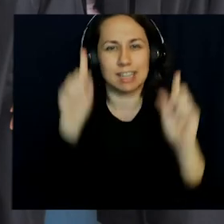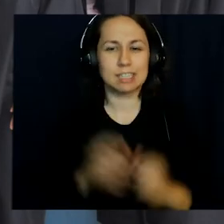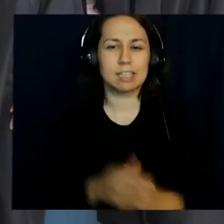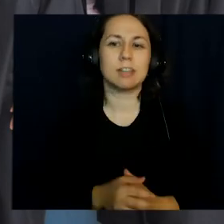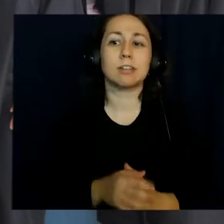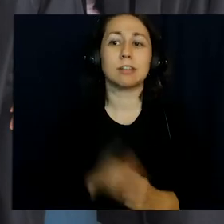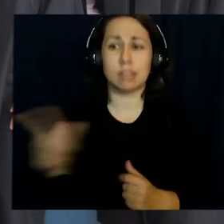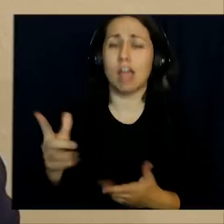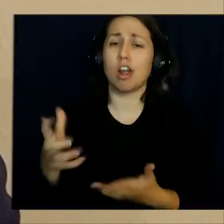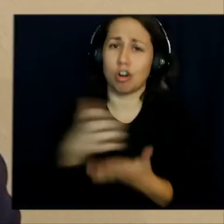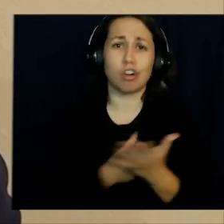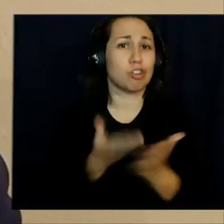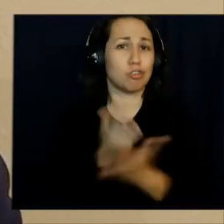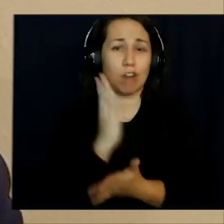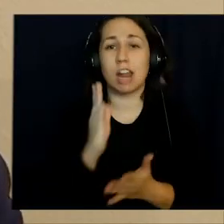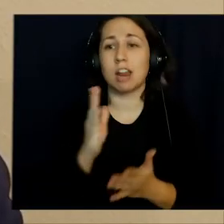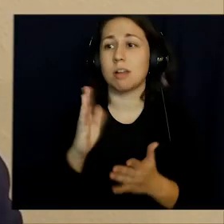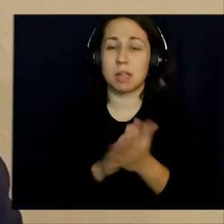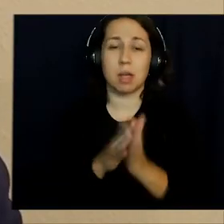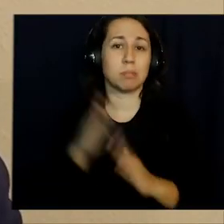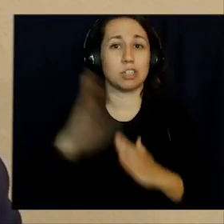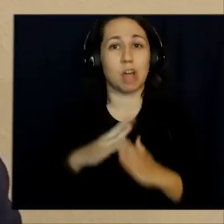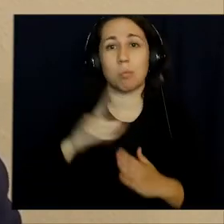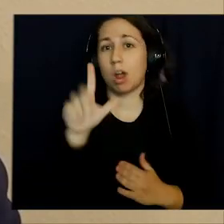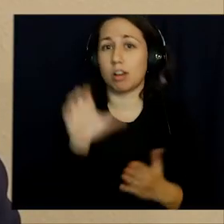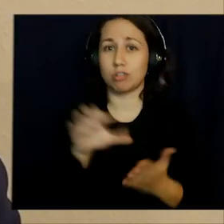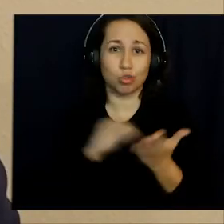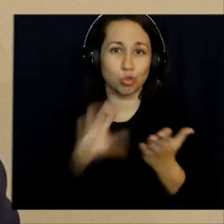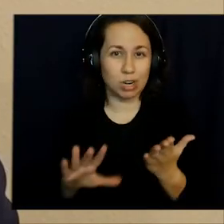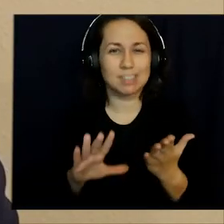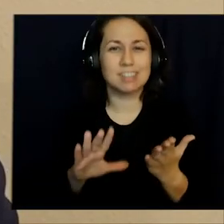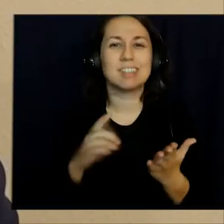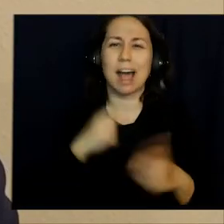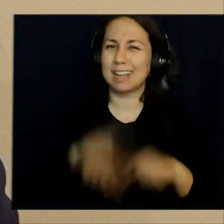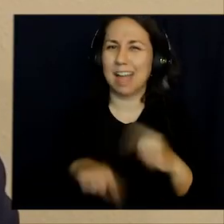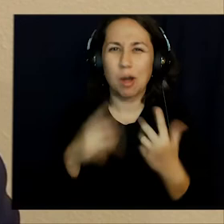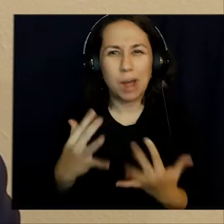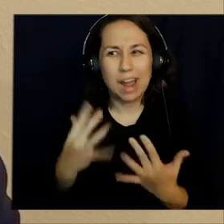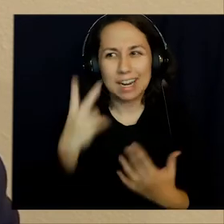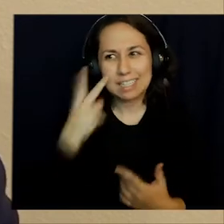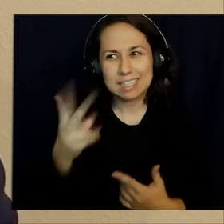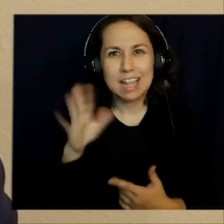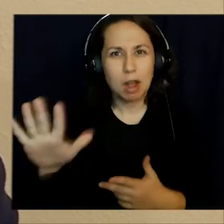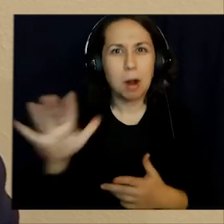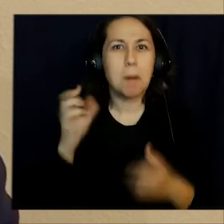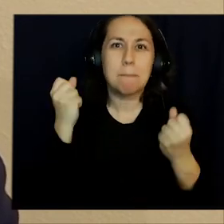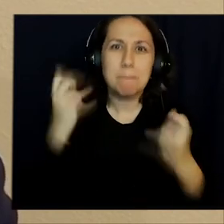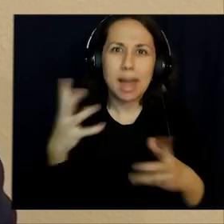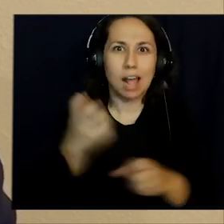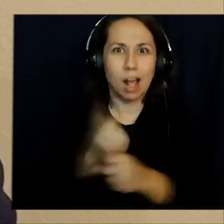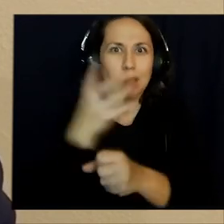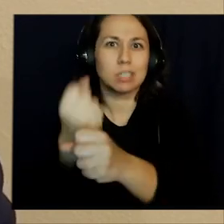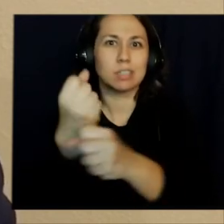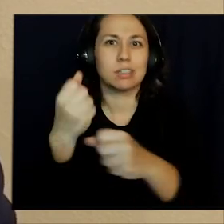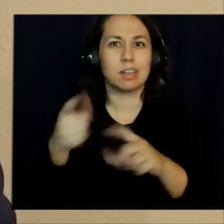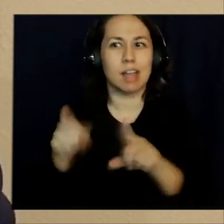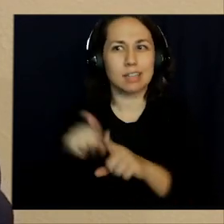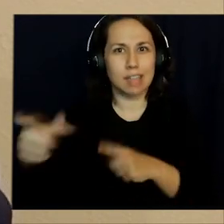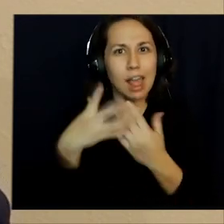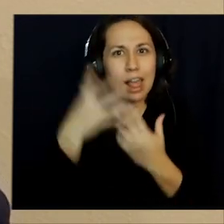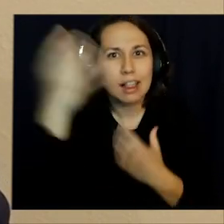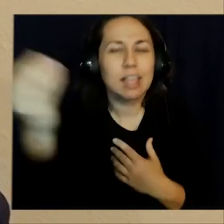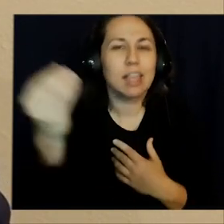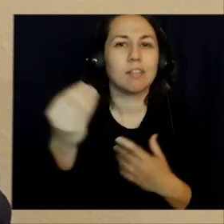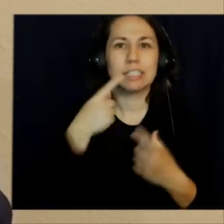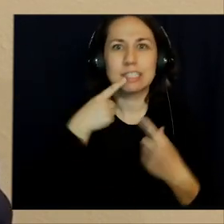and academic excellence. They have more than earned the right to be called a top 100 student. I can't wait to see in their many accomplishments as